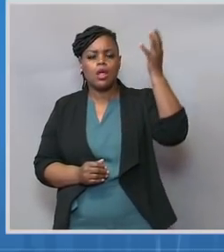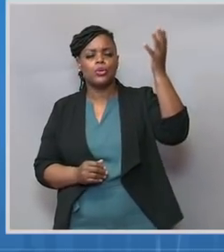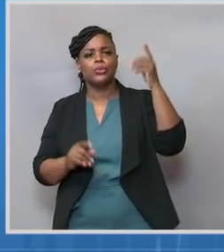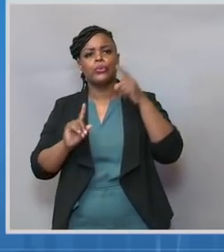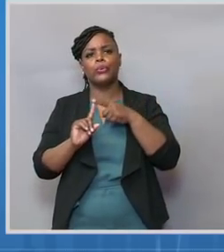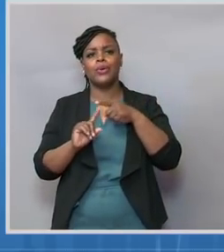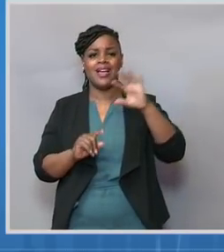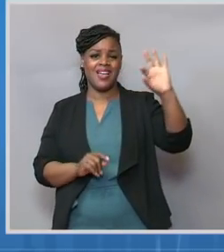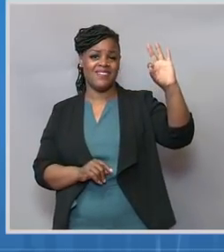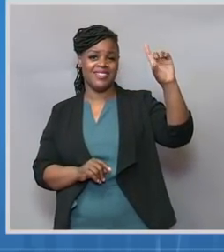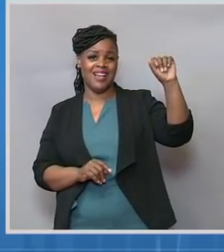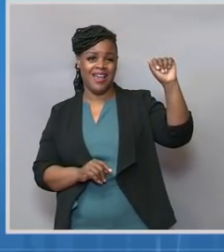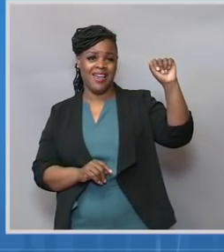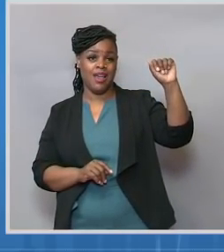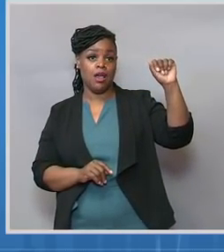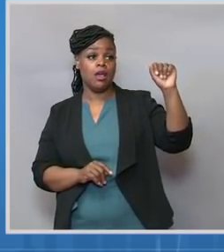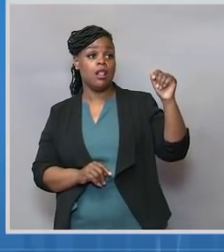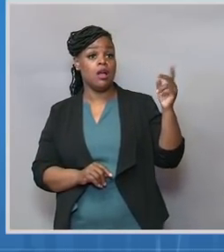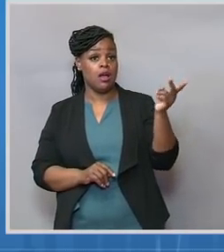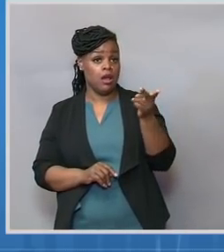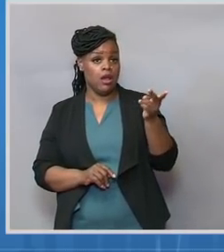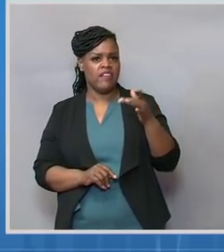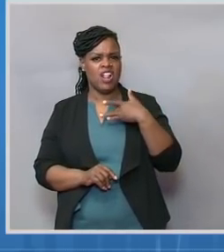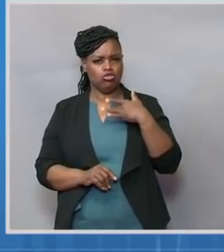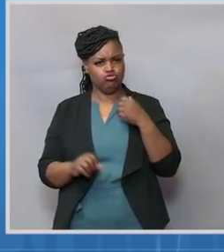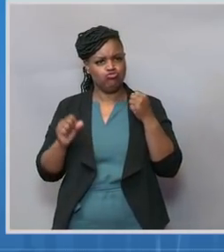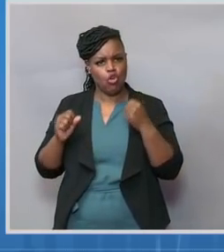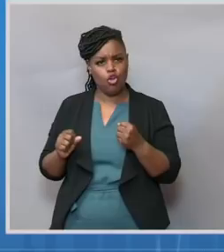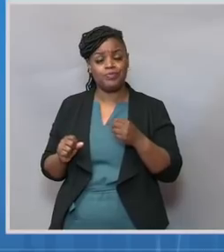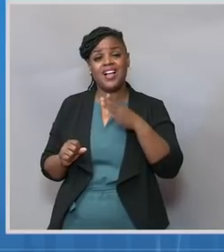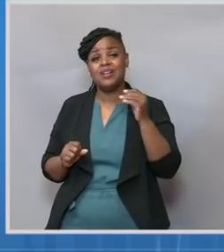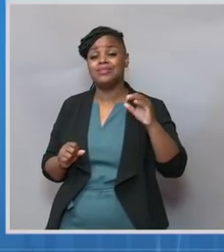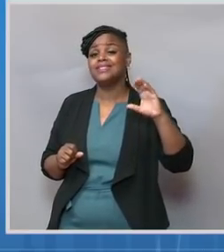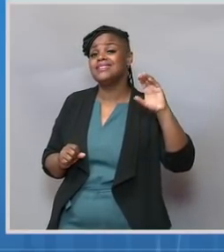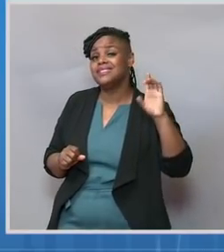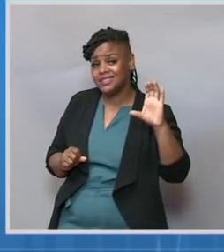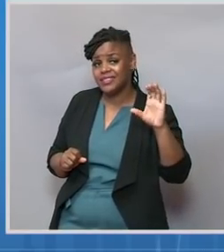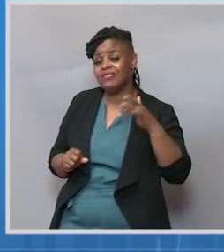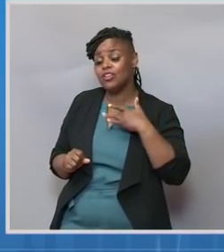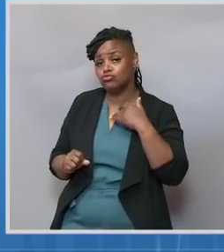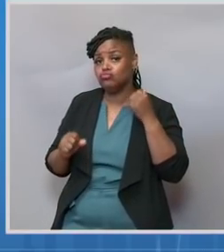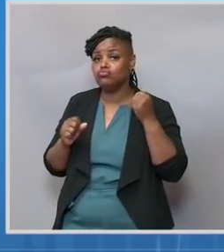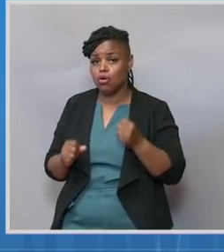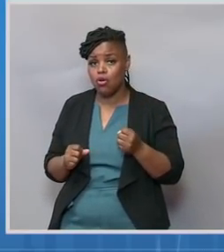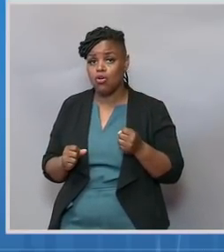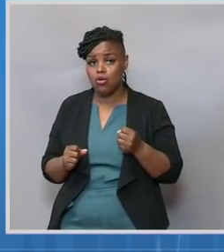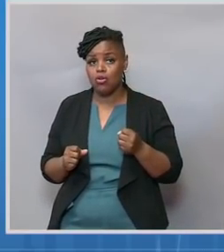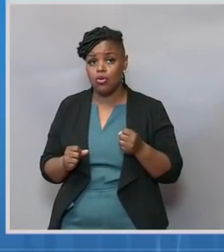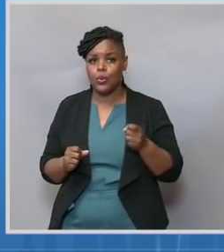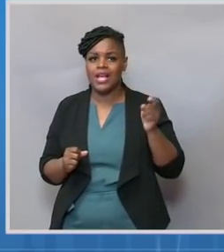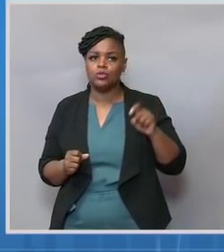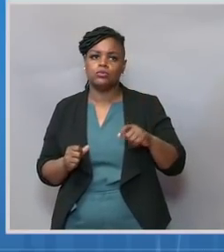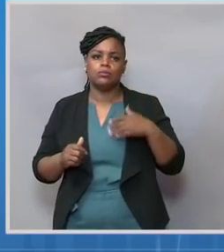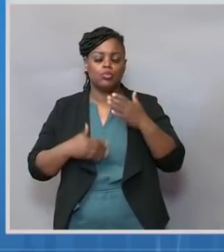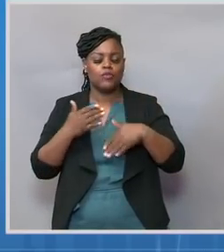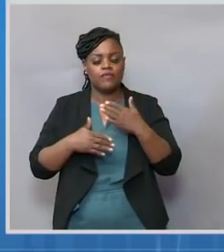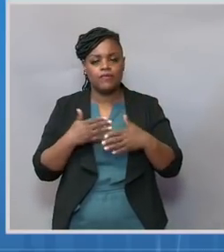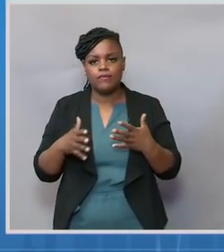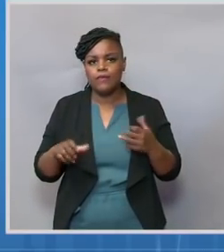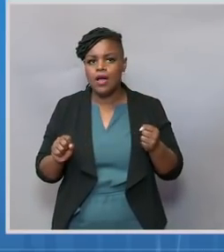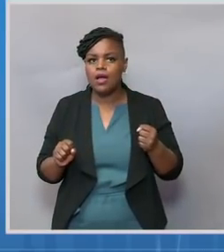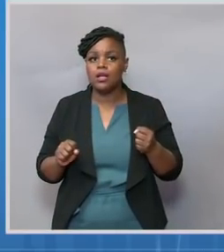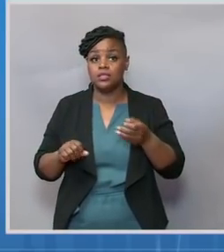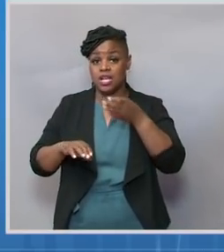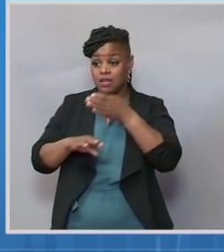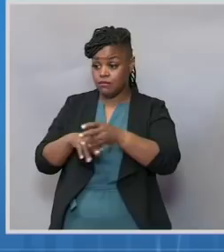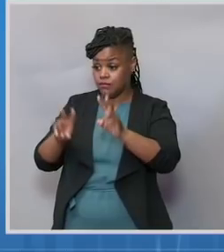I both feel strongly and the CDC feel strongly that we need to act swiftly after that analysis. But I do